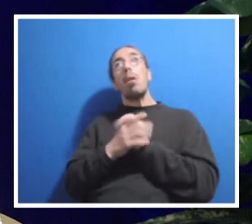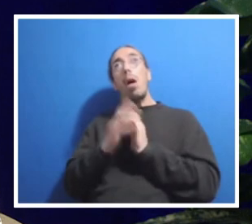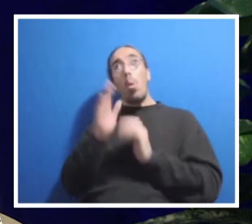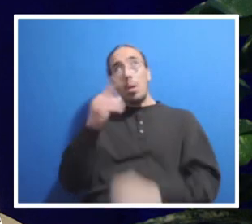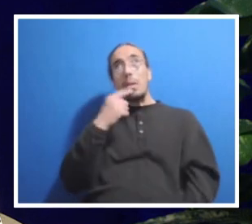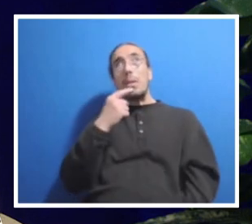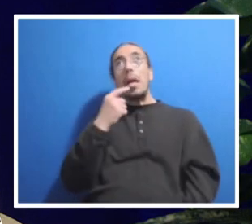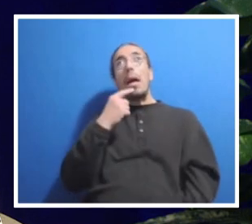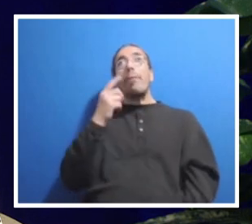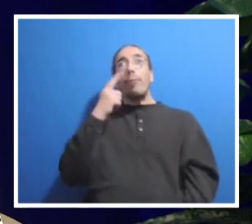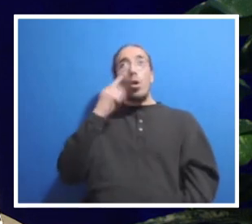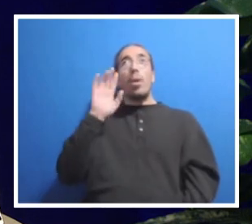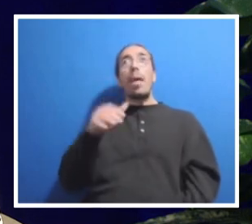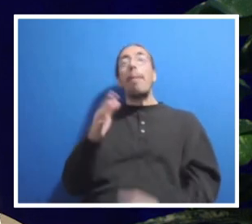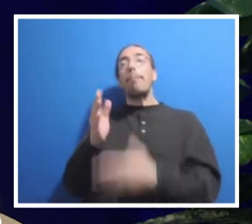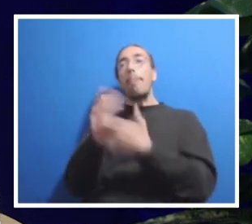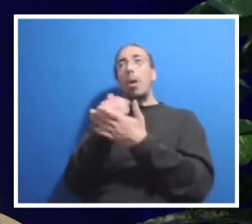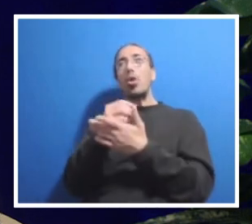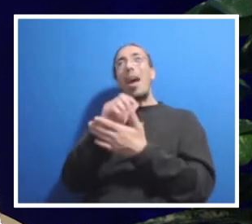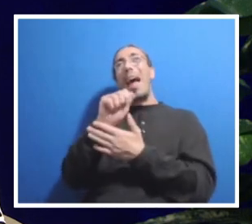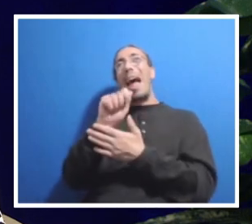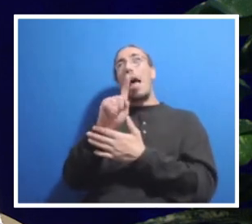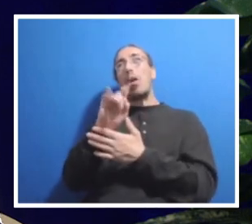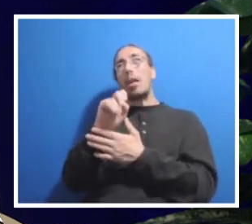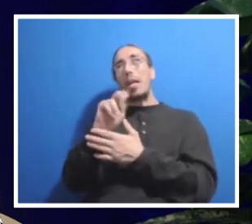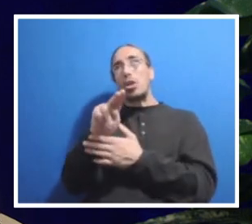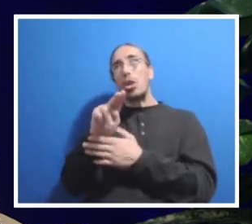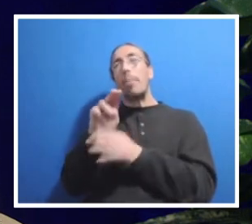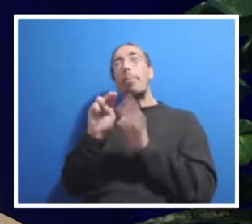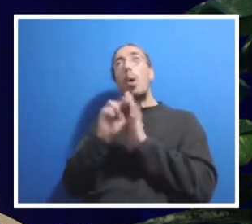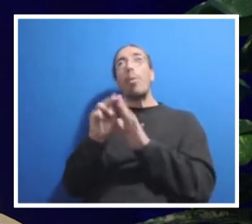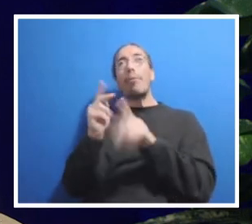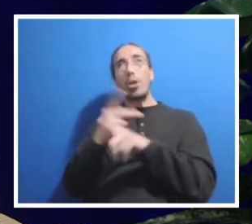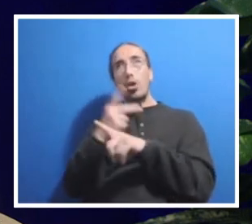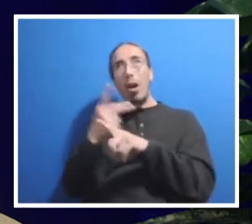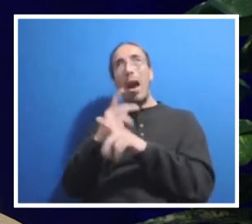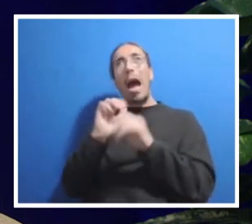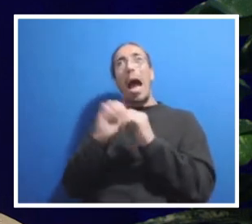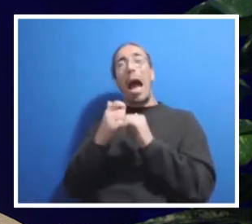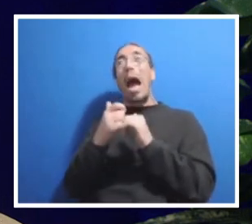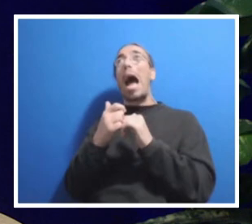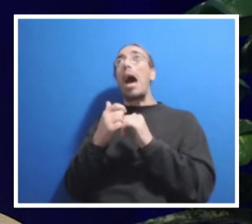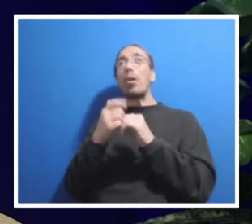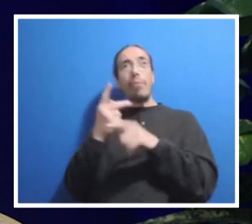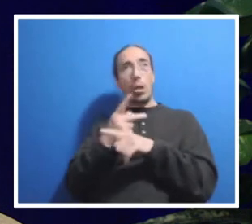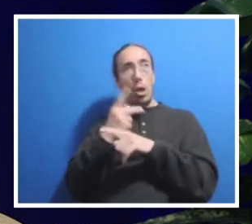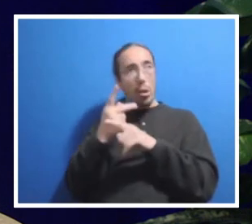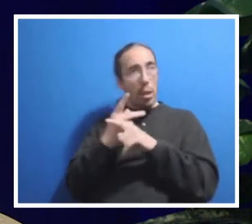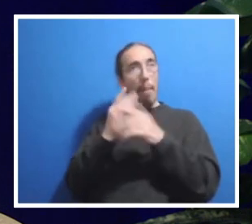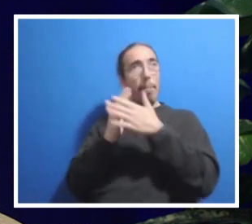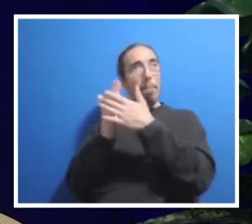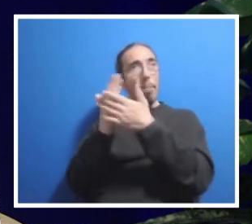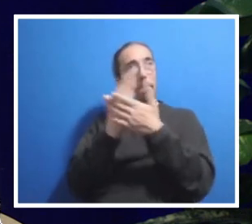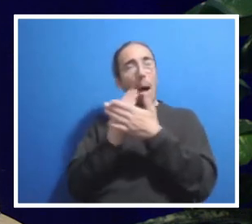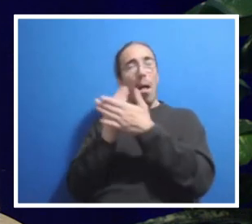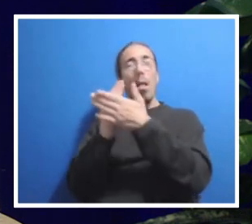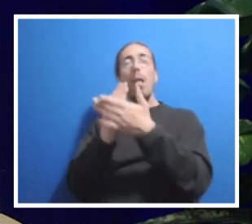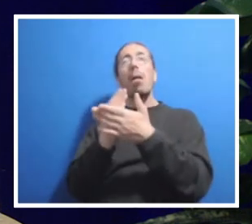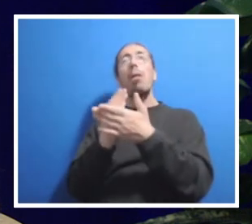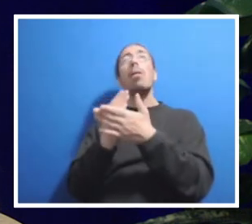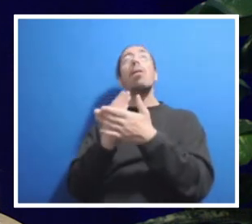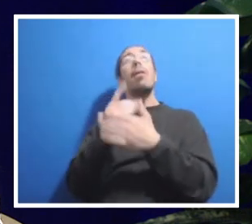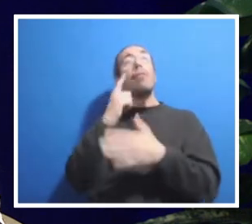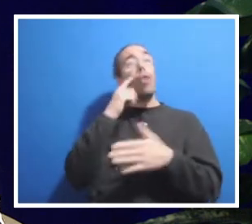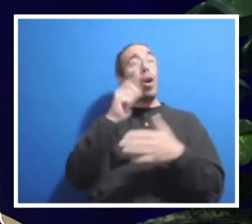this budget allocation model. Will help us figure out how the pie that we have gets sliced across both the academic